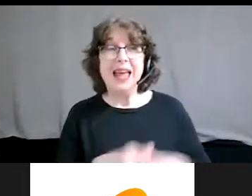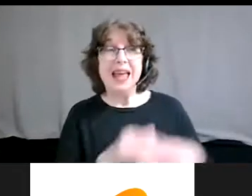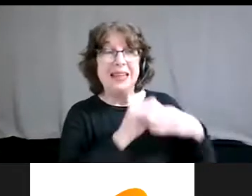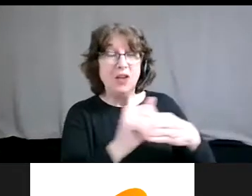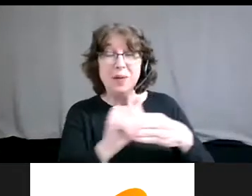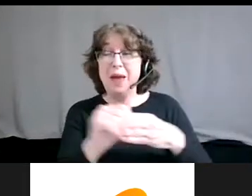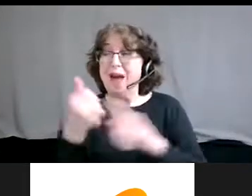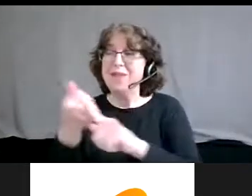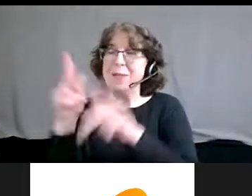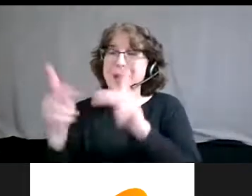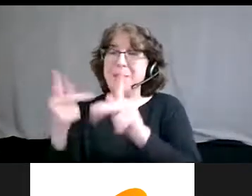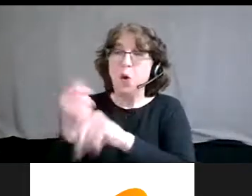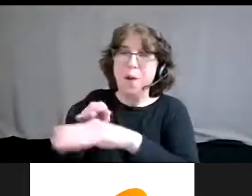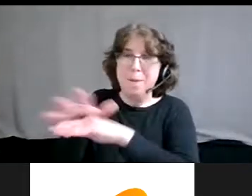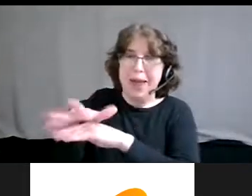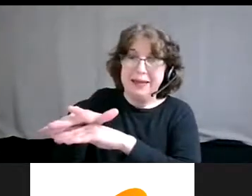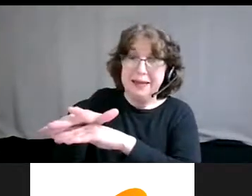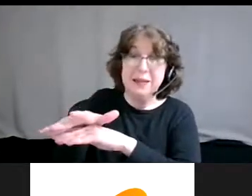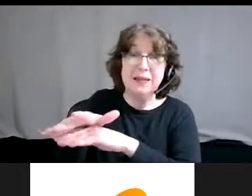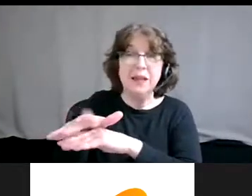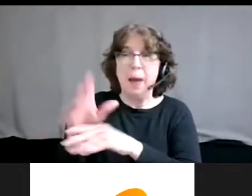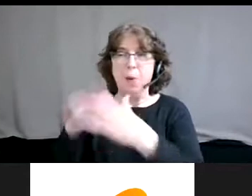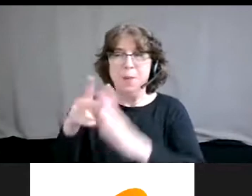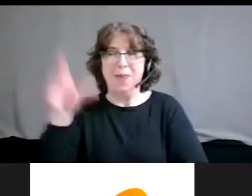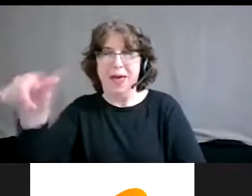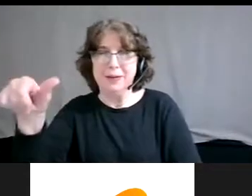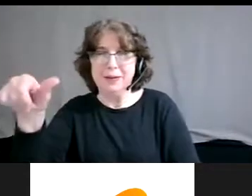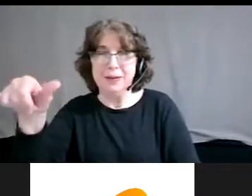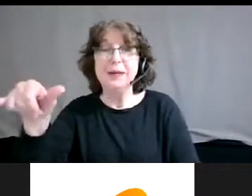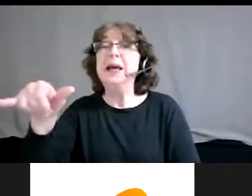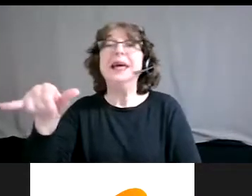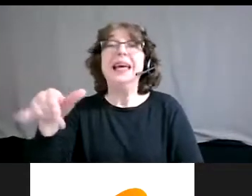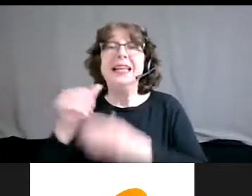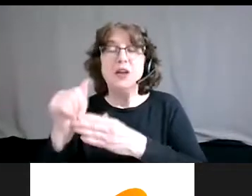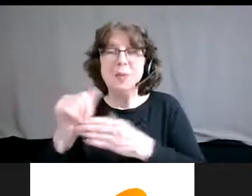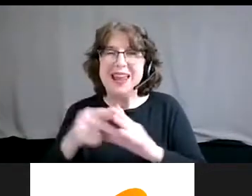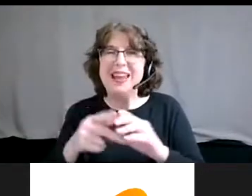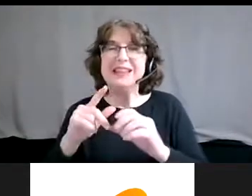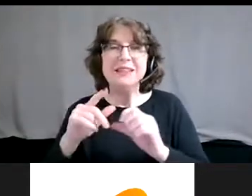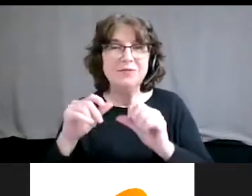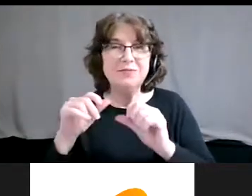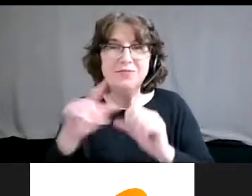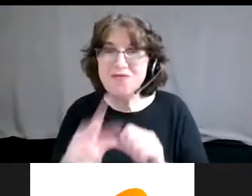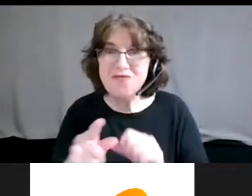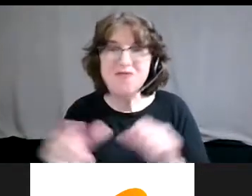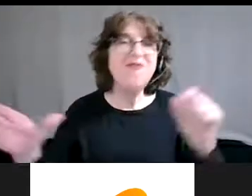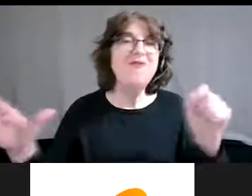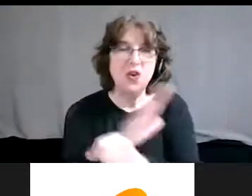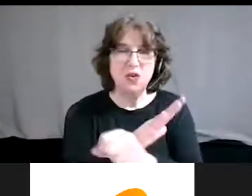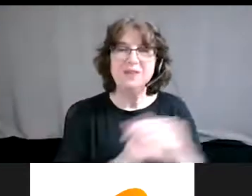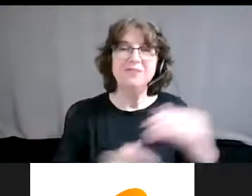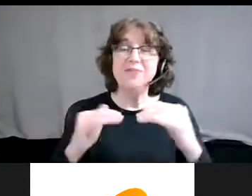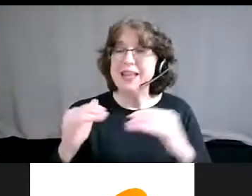when we say leadership, we mean fully resourced, full decision-making power, resource holding